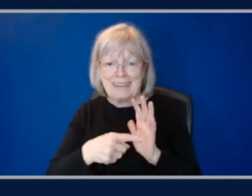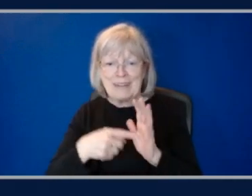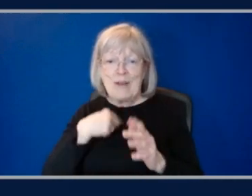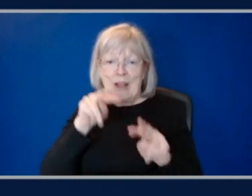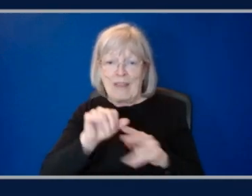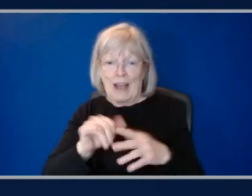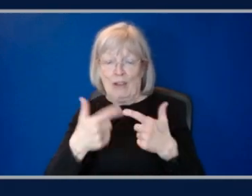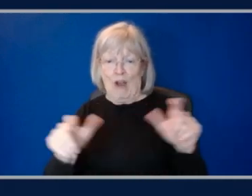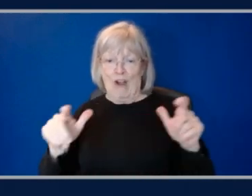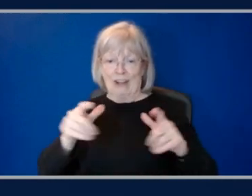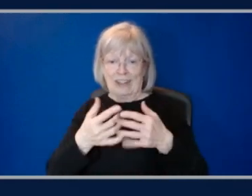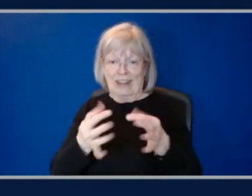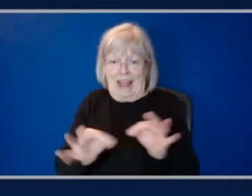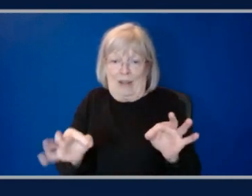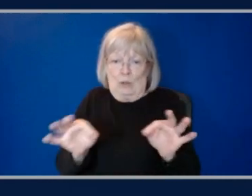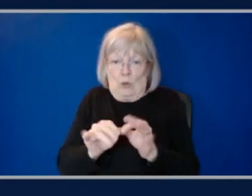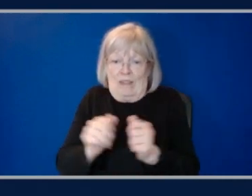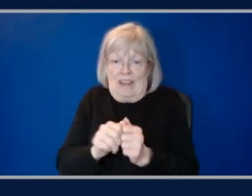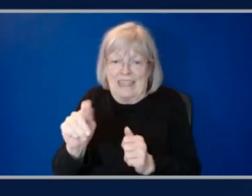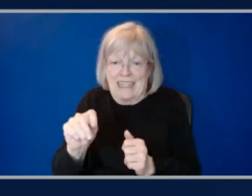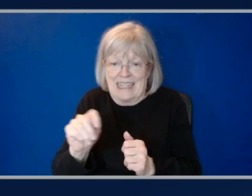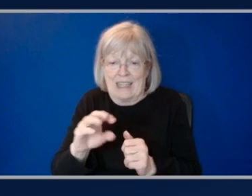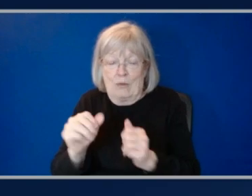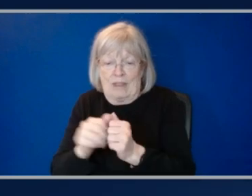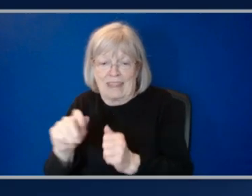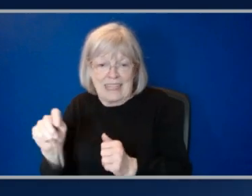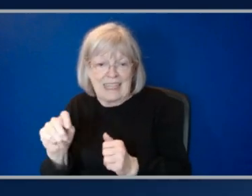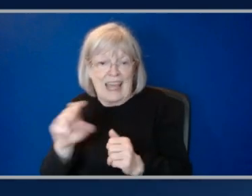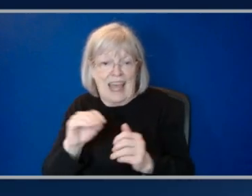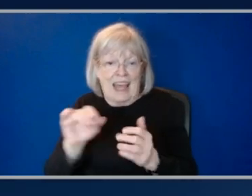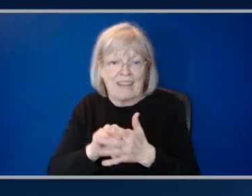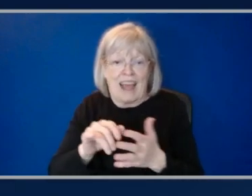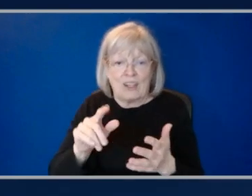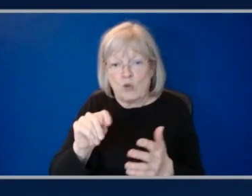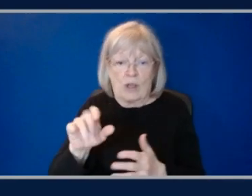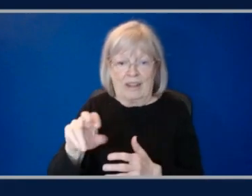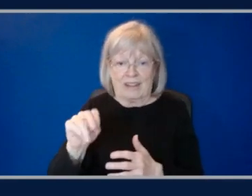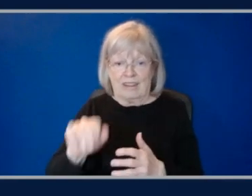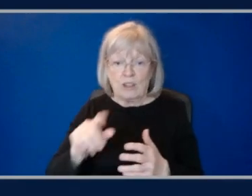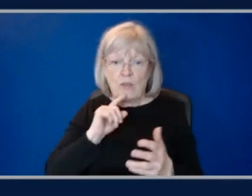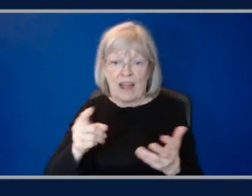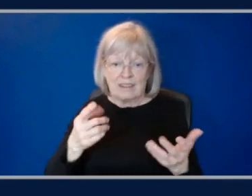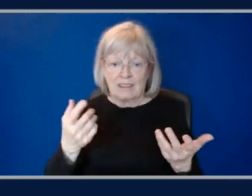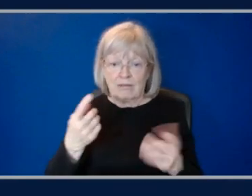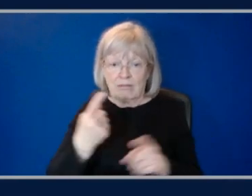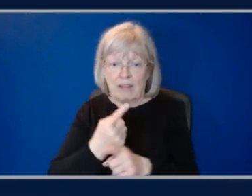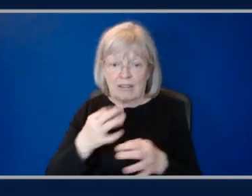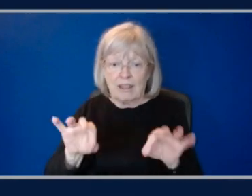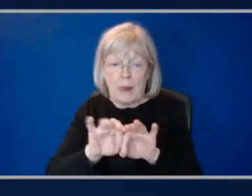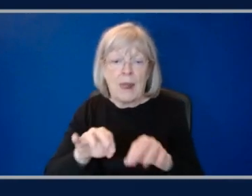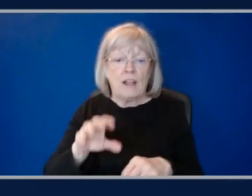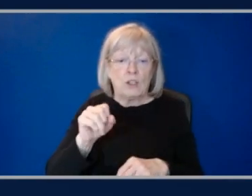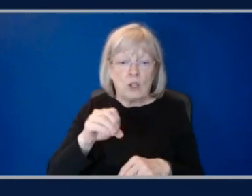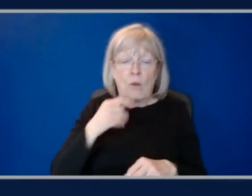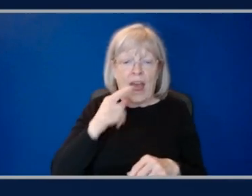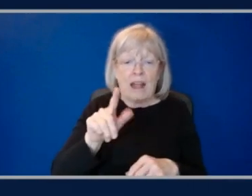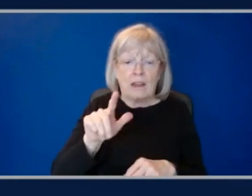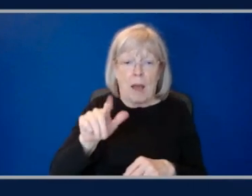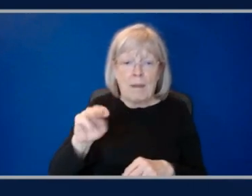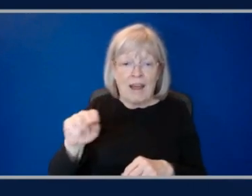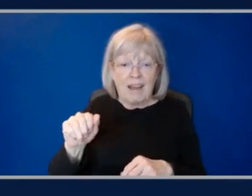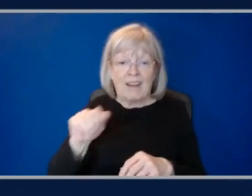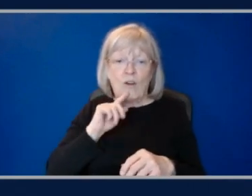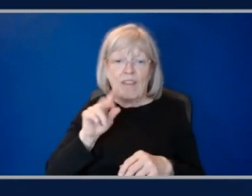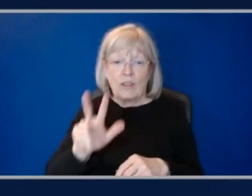Llama, Llama 3.1 or 3.1 405B, one of the largest open source models runs beautifully on Trinium two or tier in two instances.